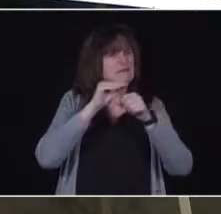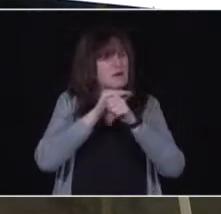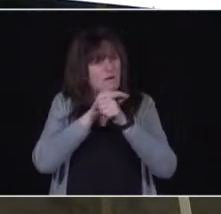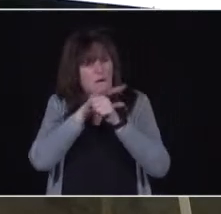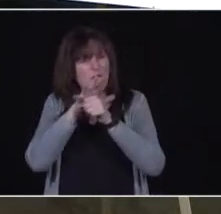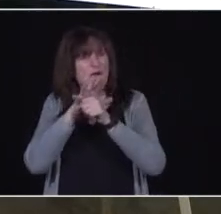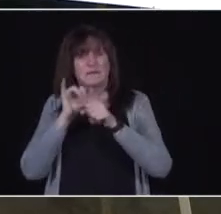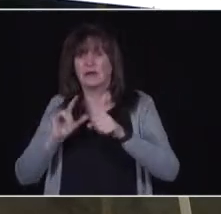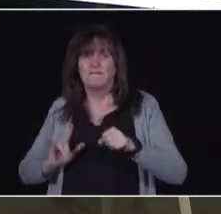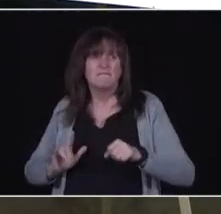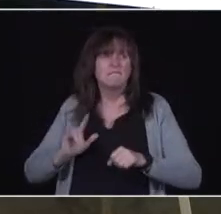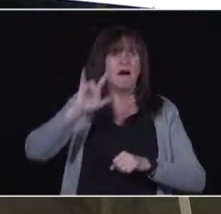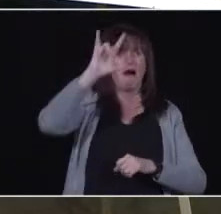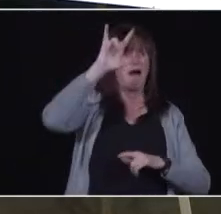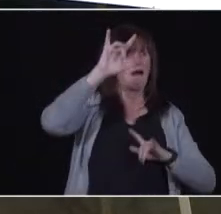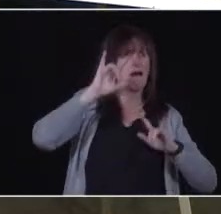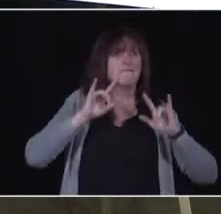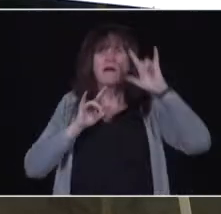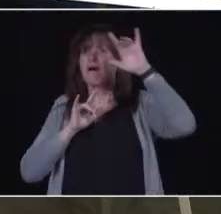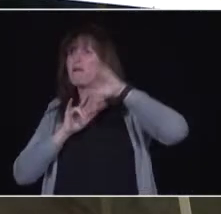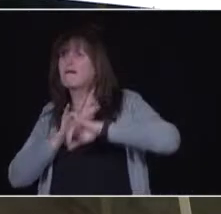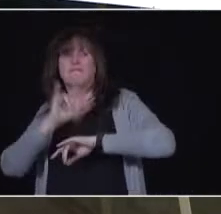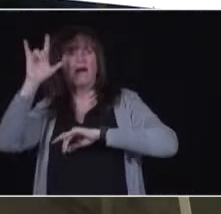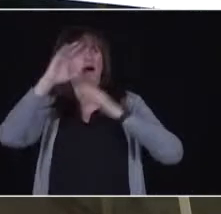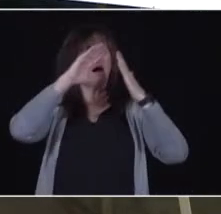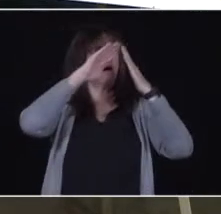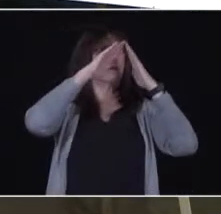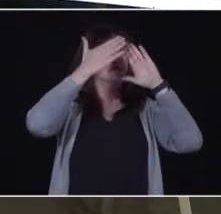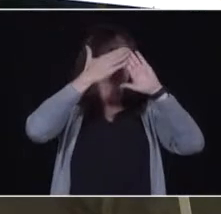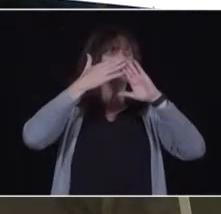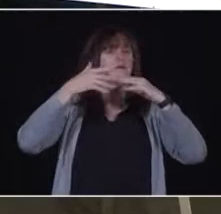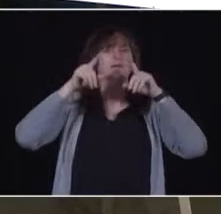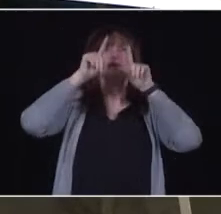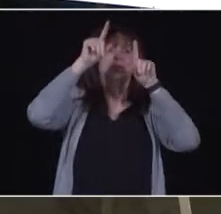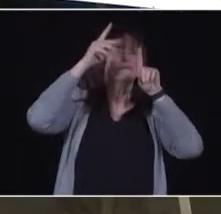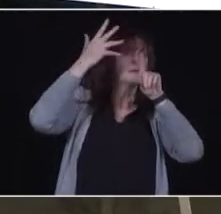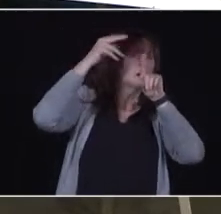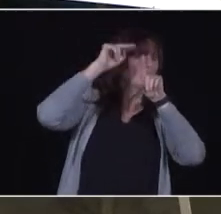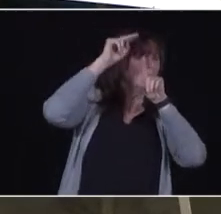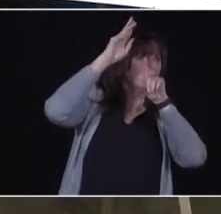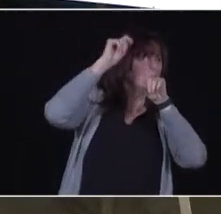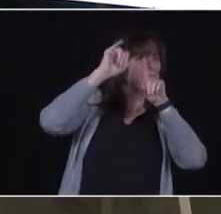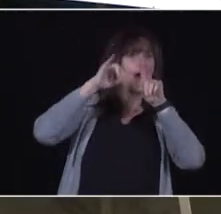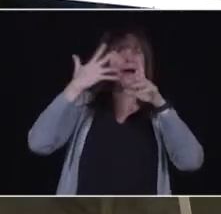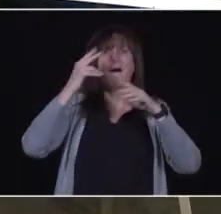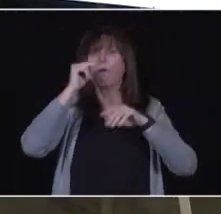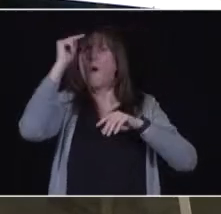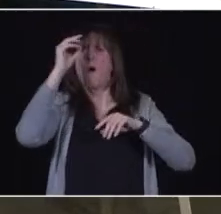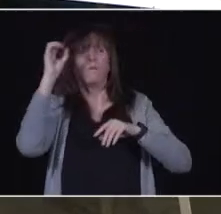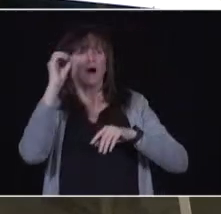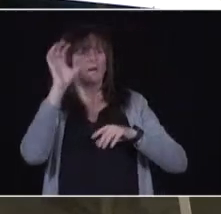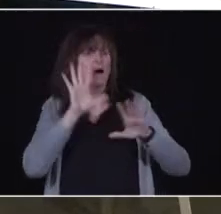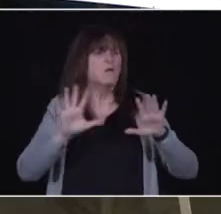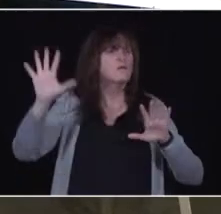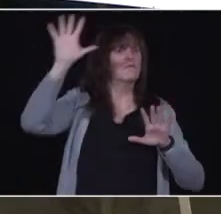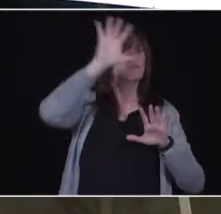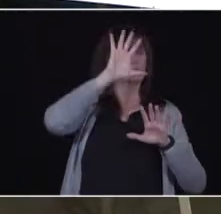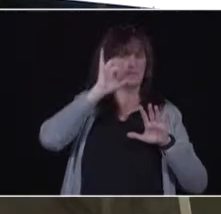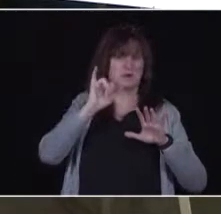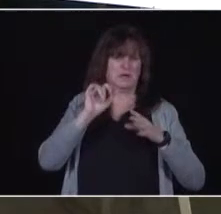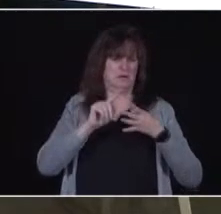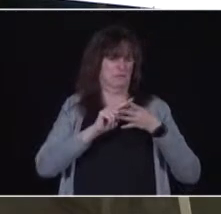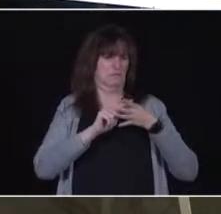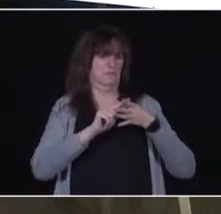mainly along the James Bay, but in northern Ontario. We started that operation in early January, with some small amounts of vaccines being brought into the